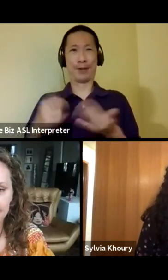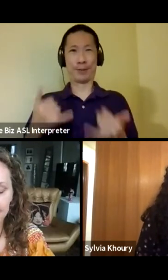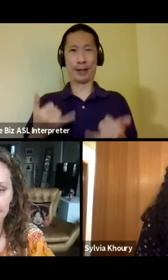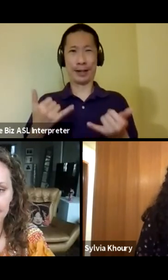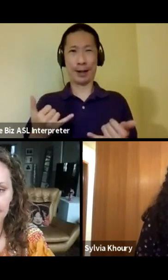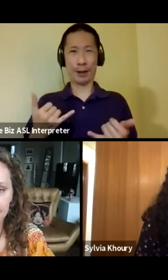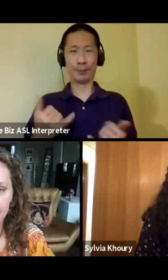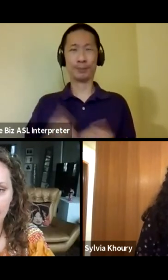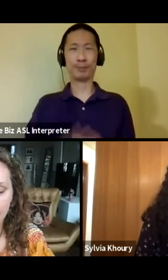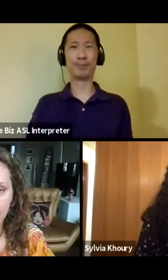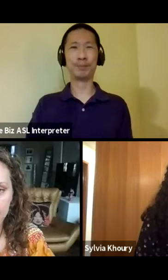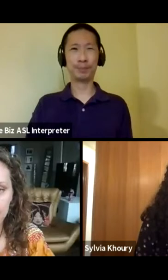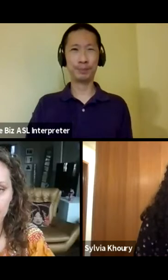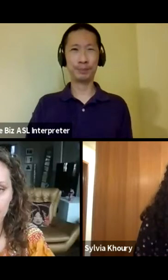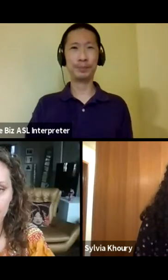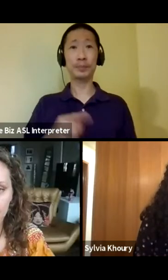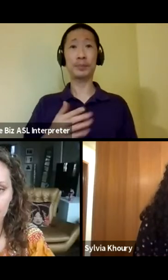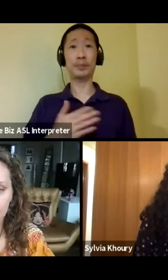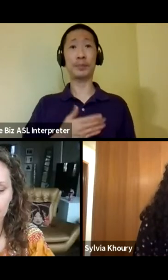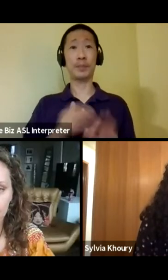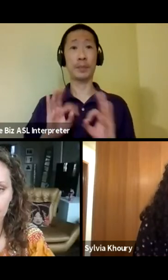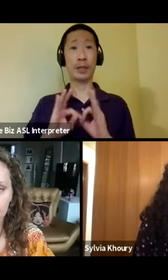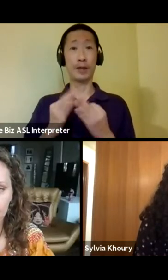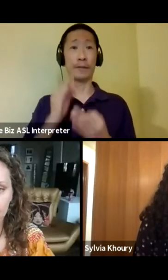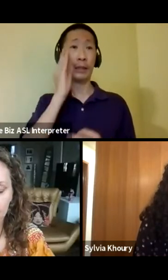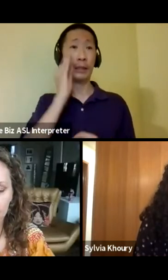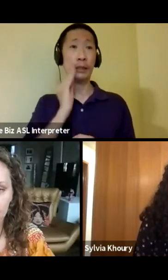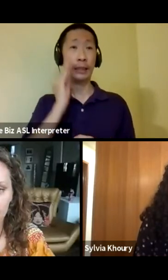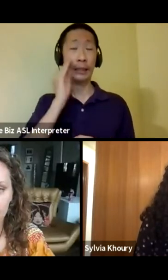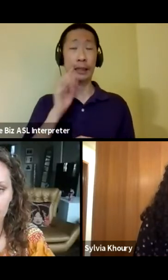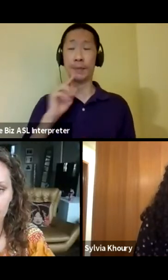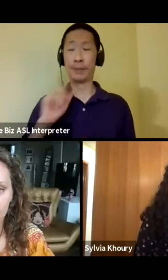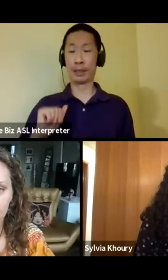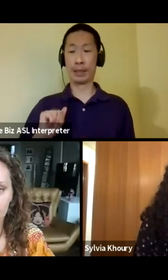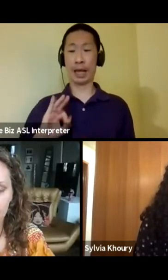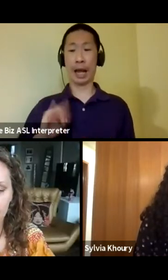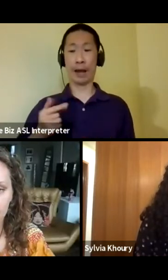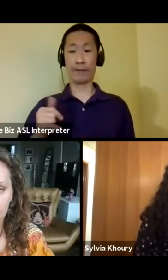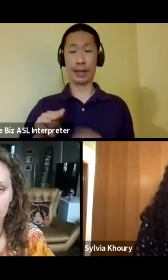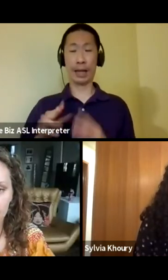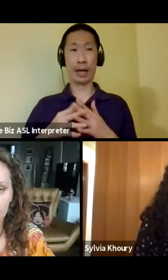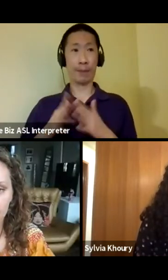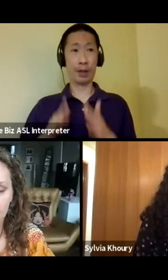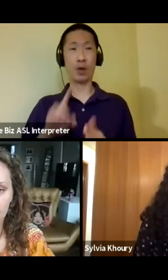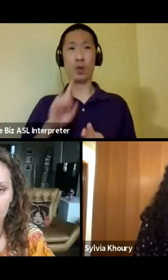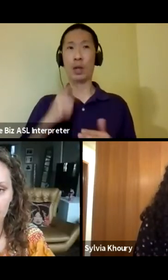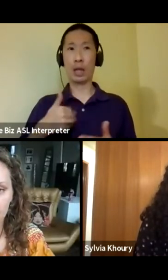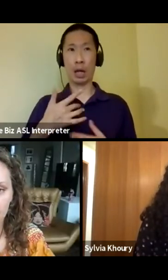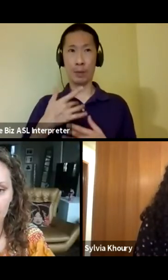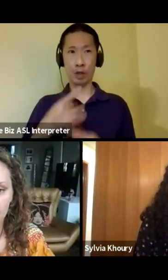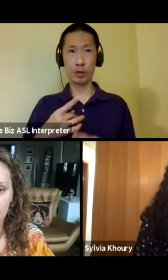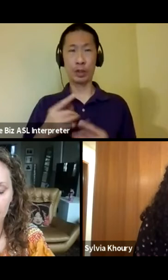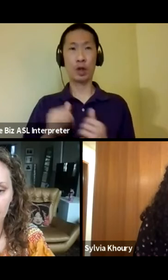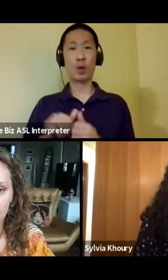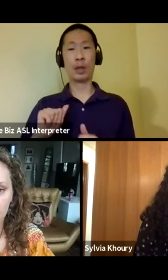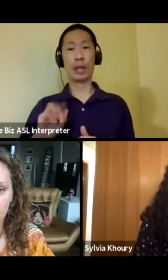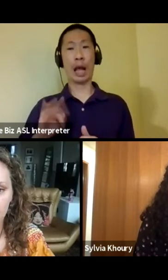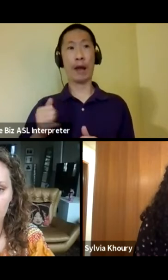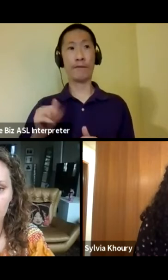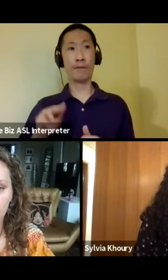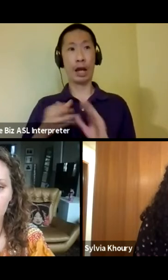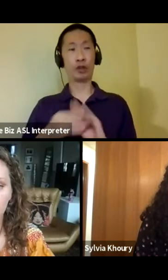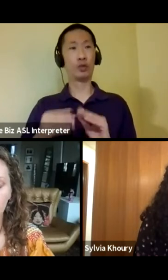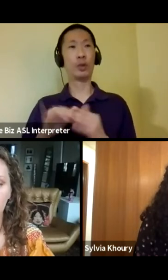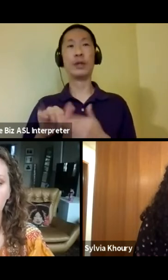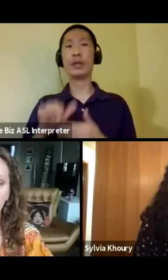About, like, my family's experience being Afghan Americans, because I'm really interested in Afghan stories that